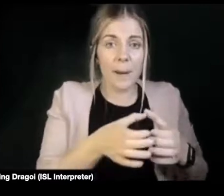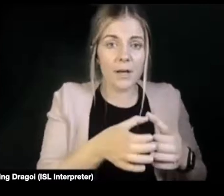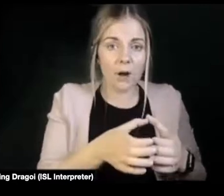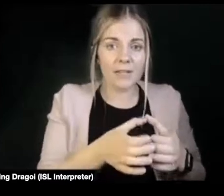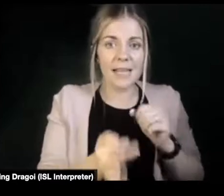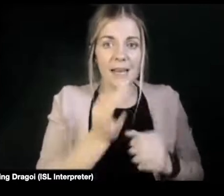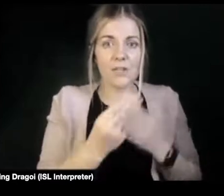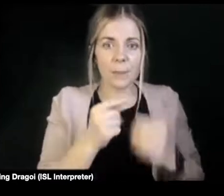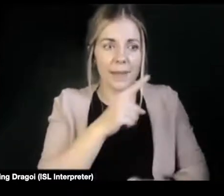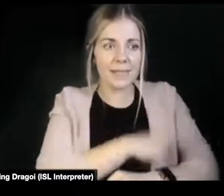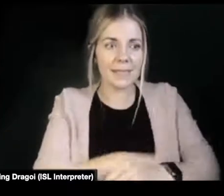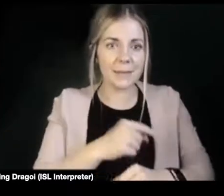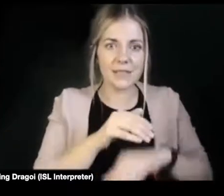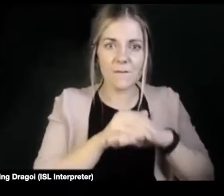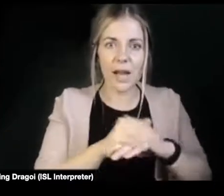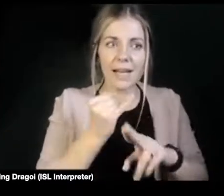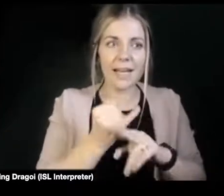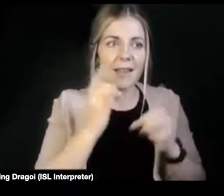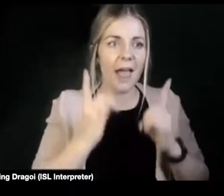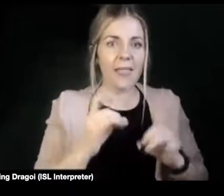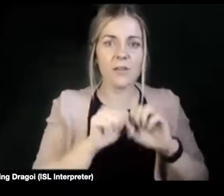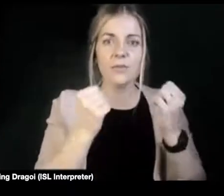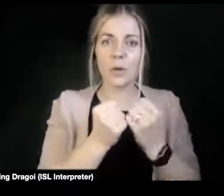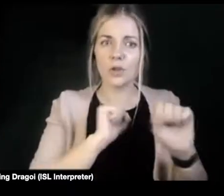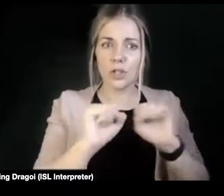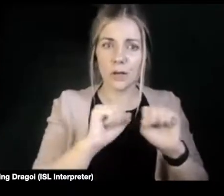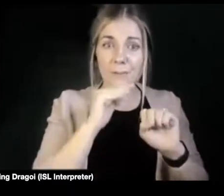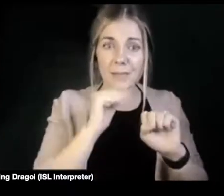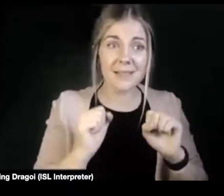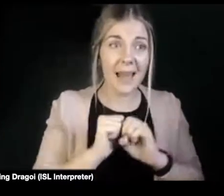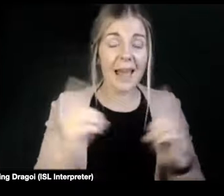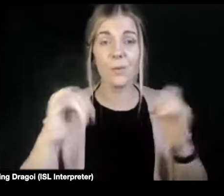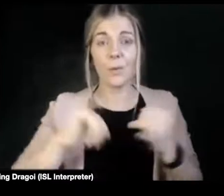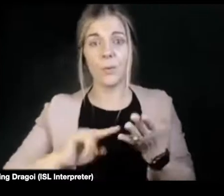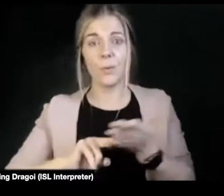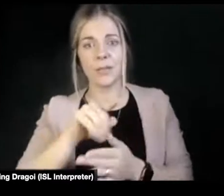within health or social service. Everyone who uses that service, benefit.